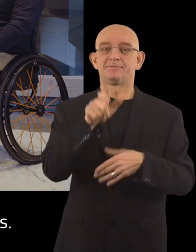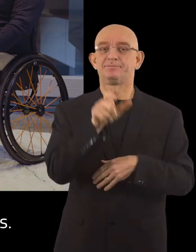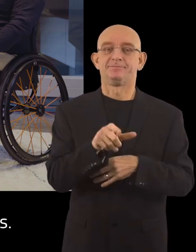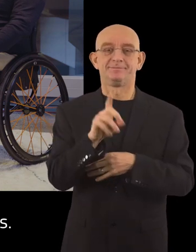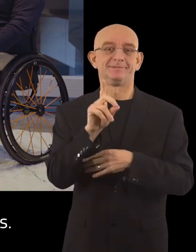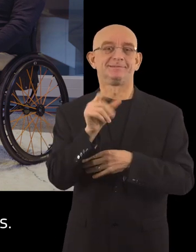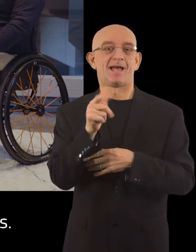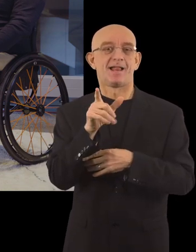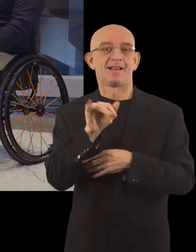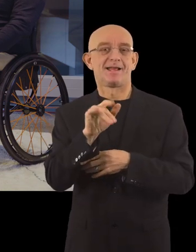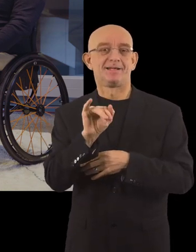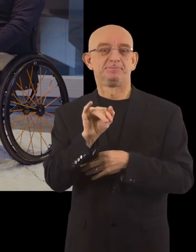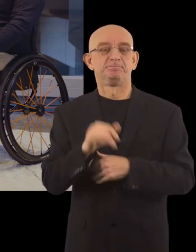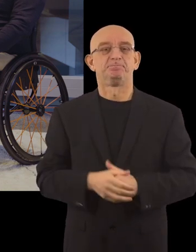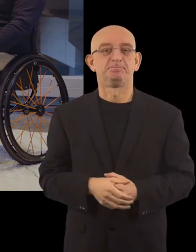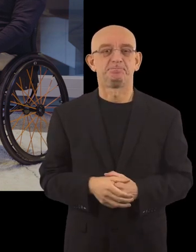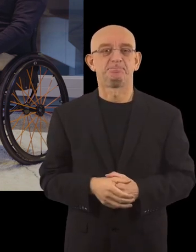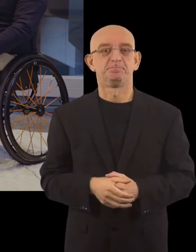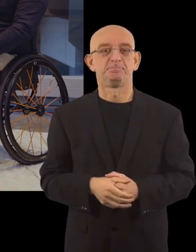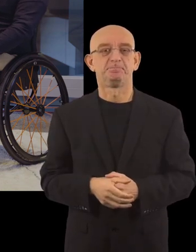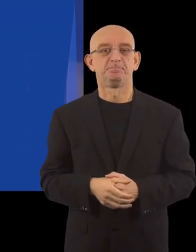the European Commissioner for Equality, Ms. Dali.